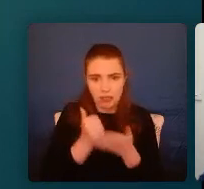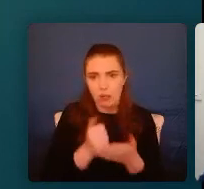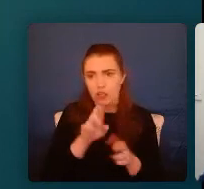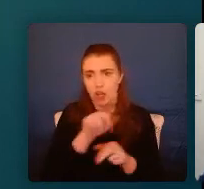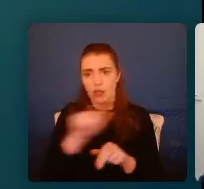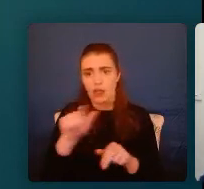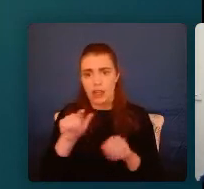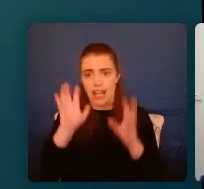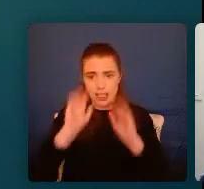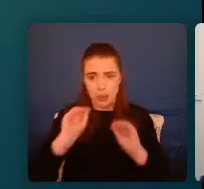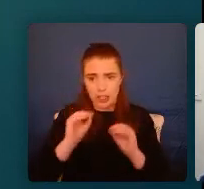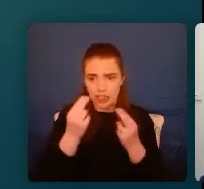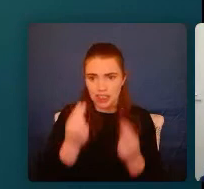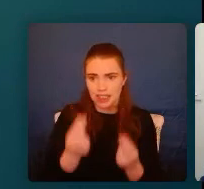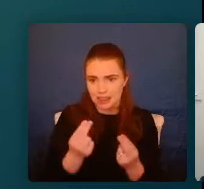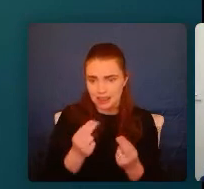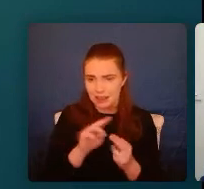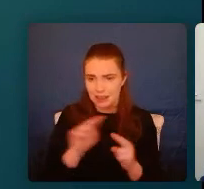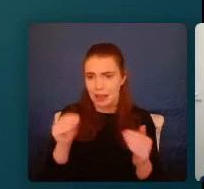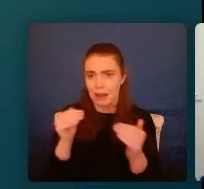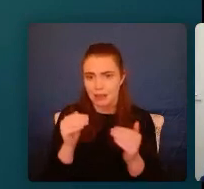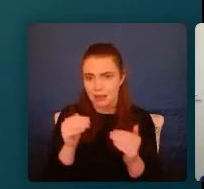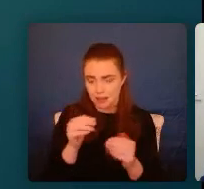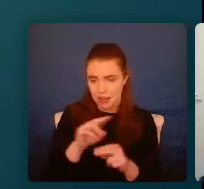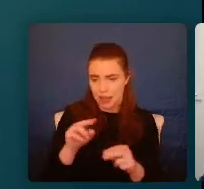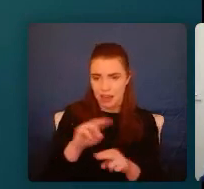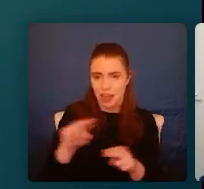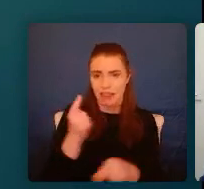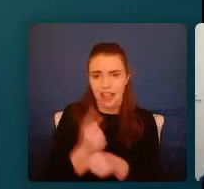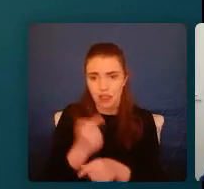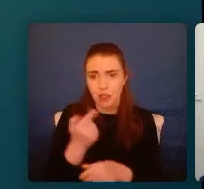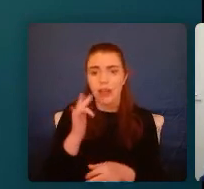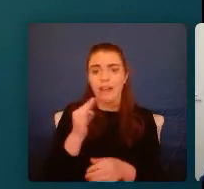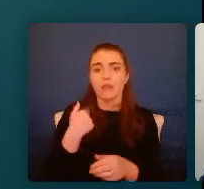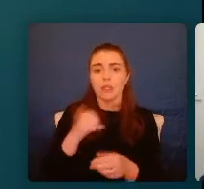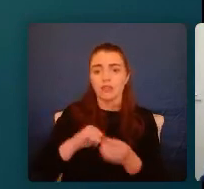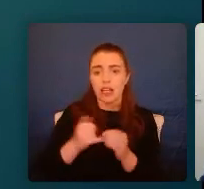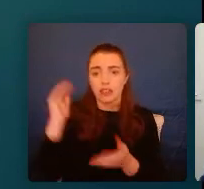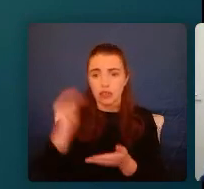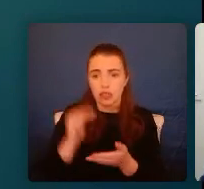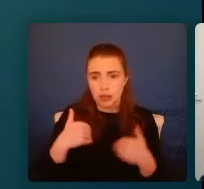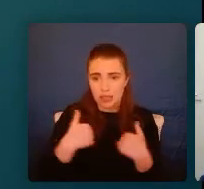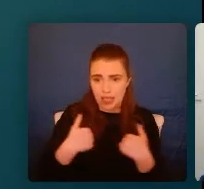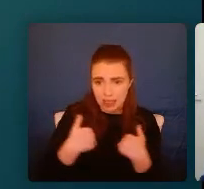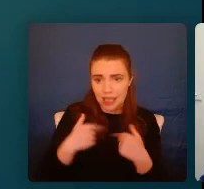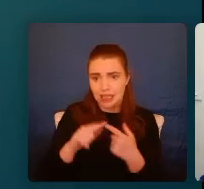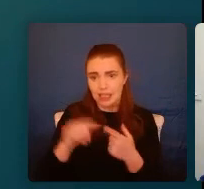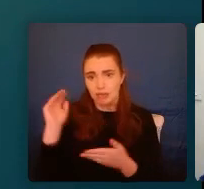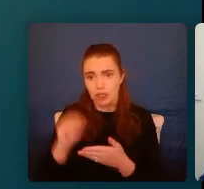So we need to look at the family as a whole and what we can do to support that family if we're going to reduce anxiety and the impact of ACEs on them.